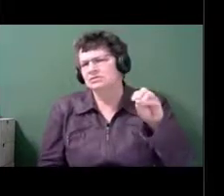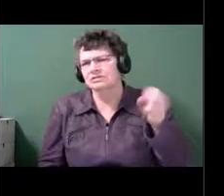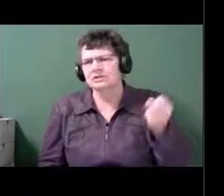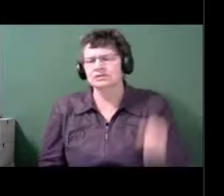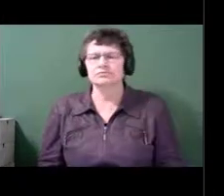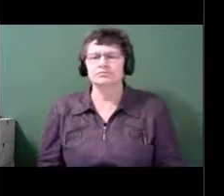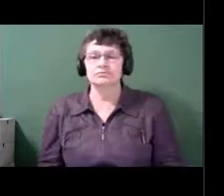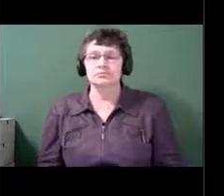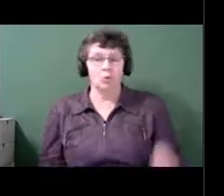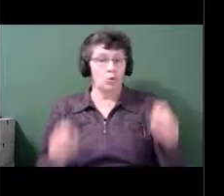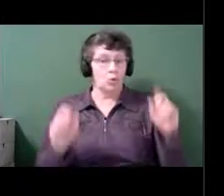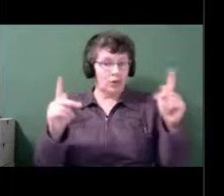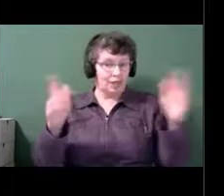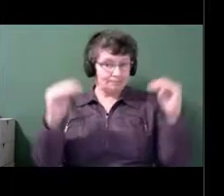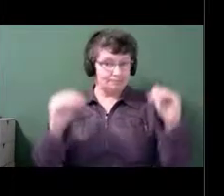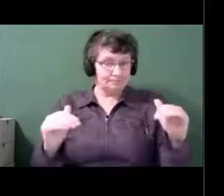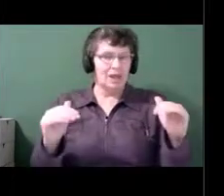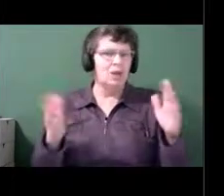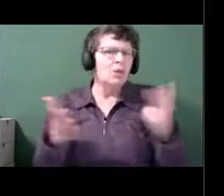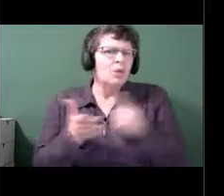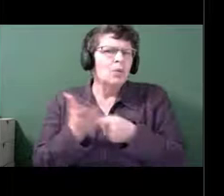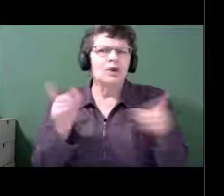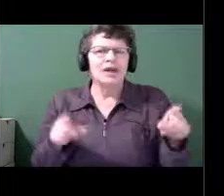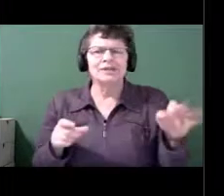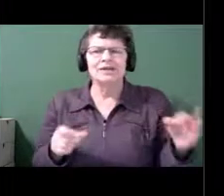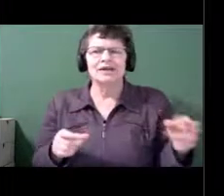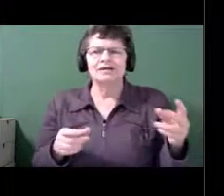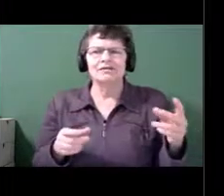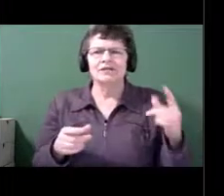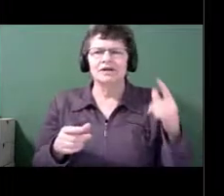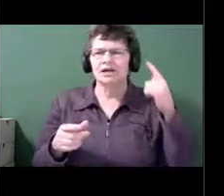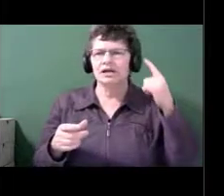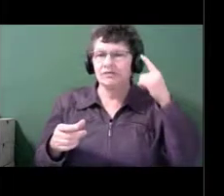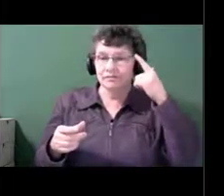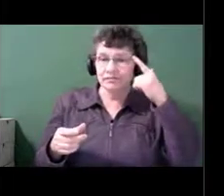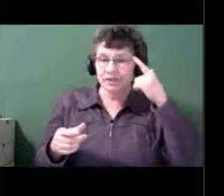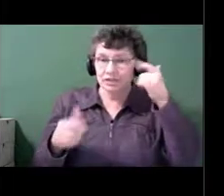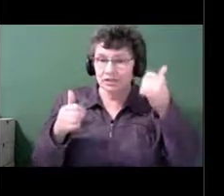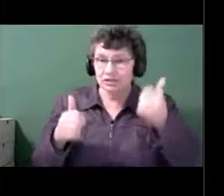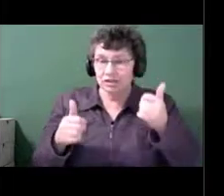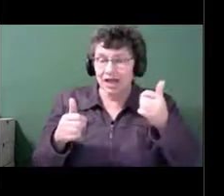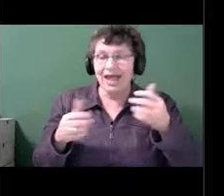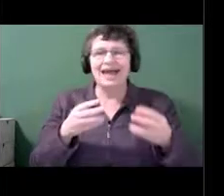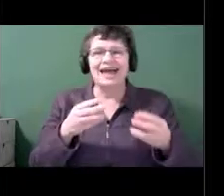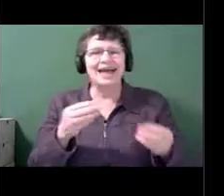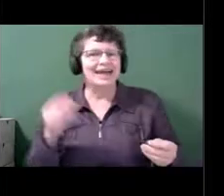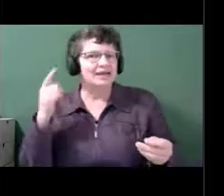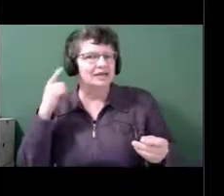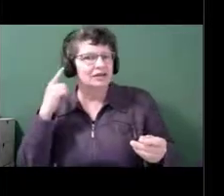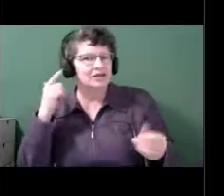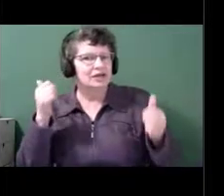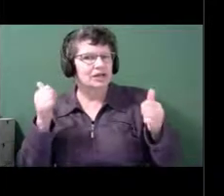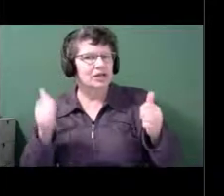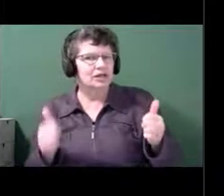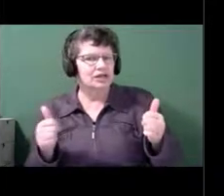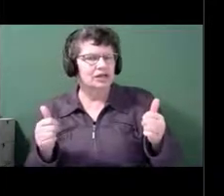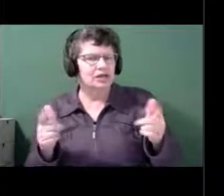look at who would have both a mild vision loss and a mild hearing loss.